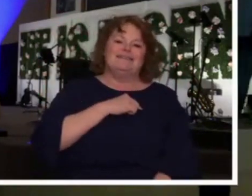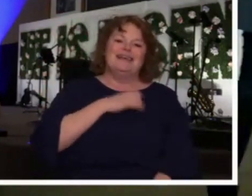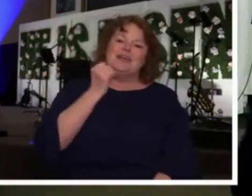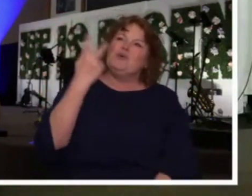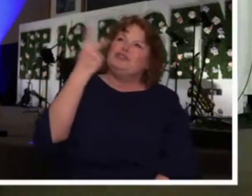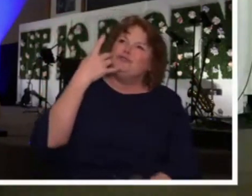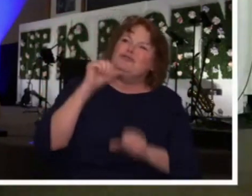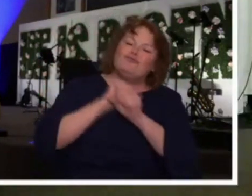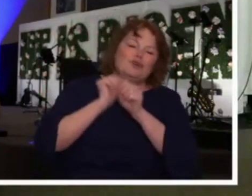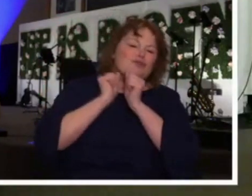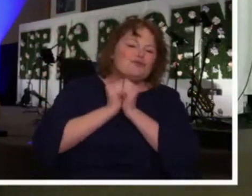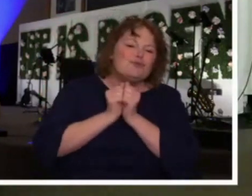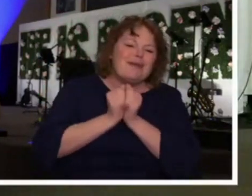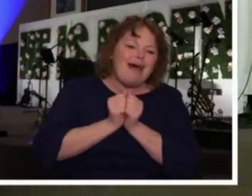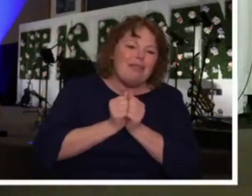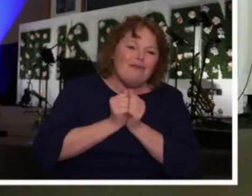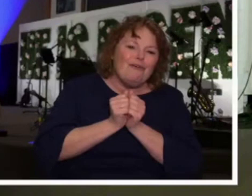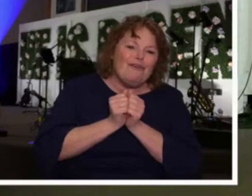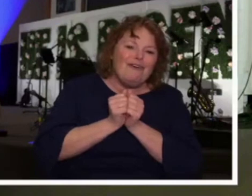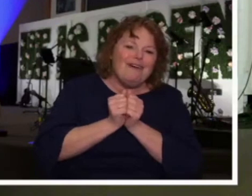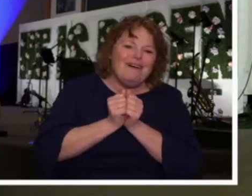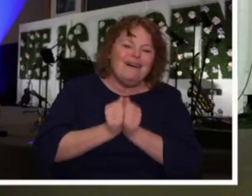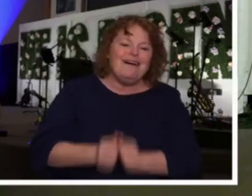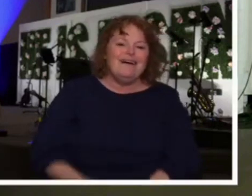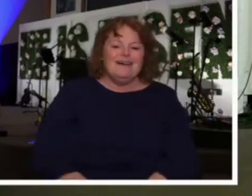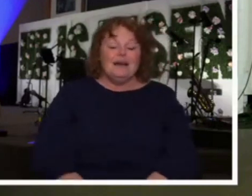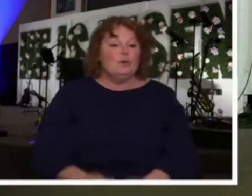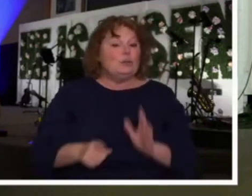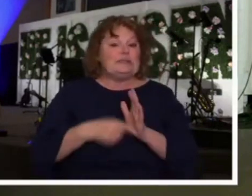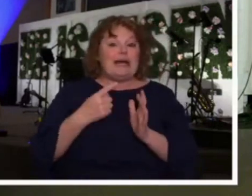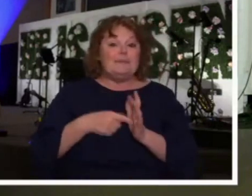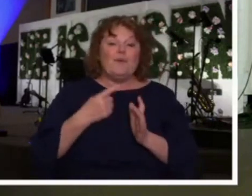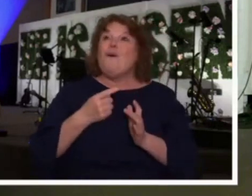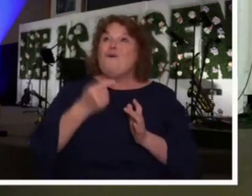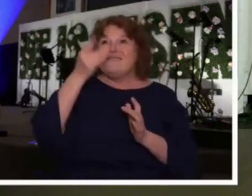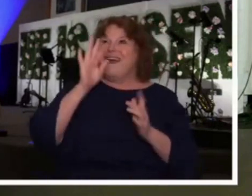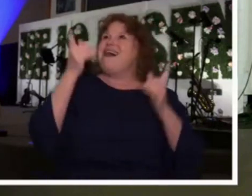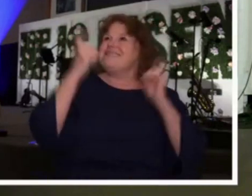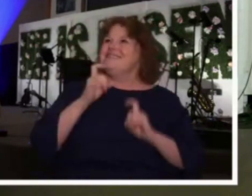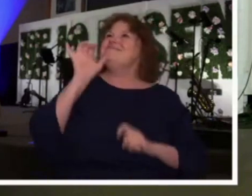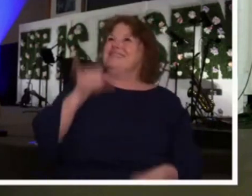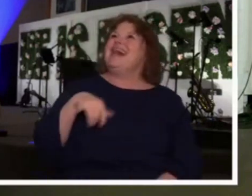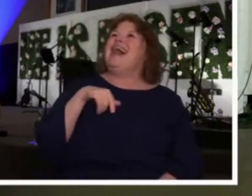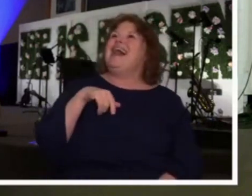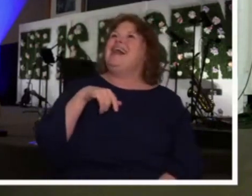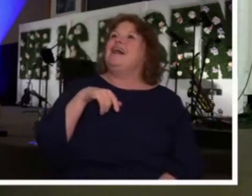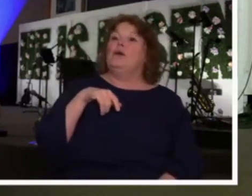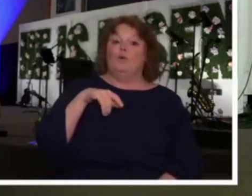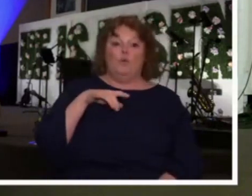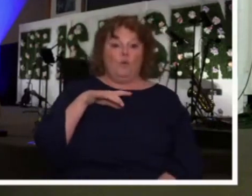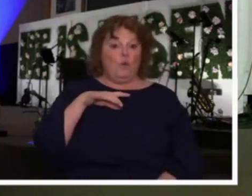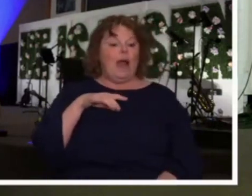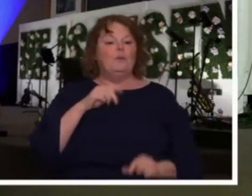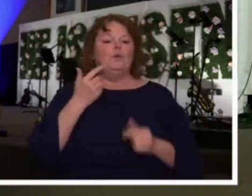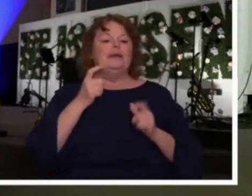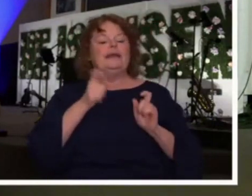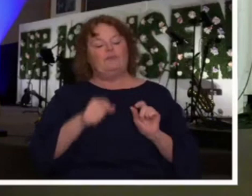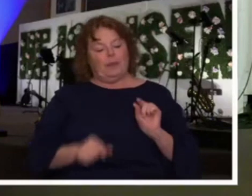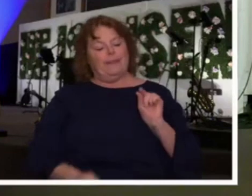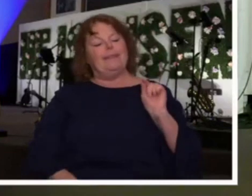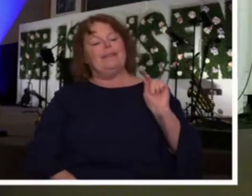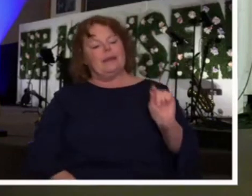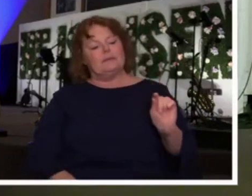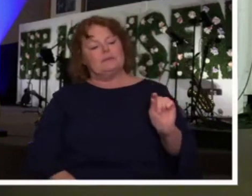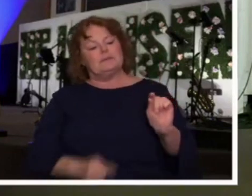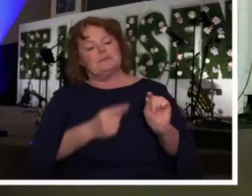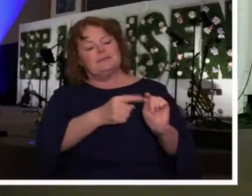that He wants to accomplish His will and work within us. So sometimes we think God has an answer and He's going, oh yeah, you got the seeds right in your hand. Plant